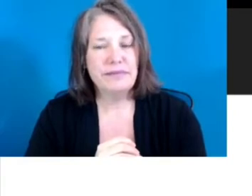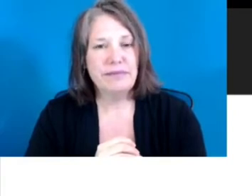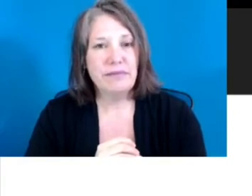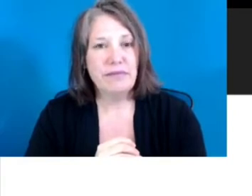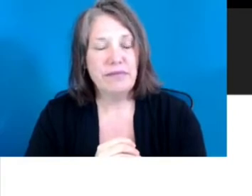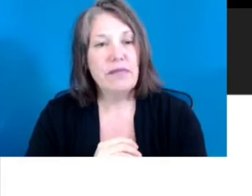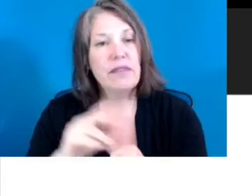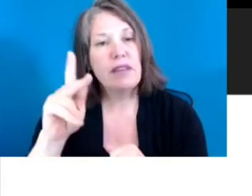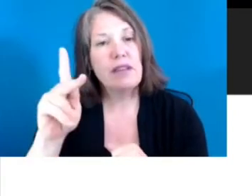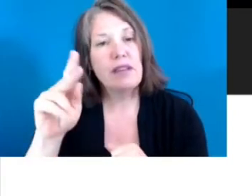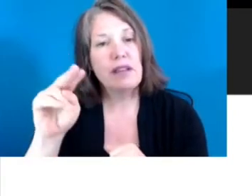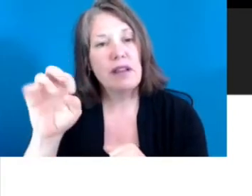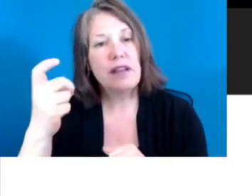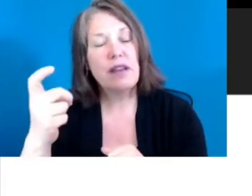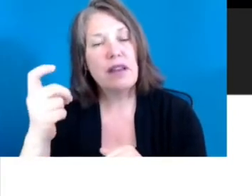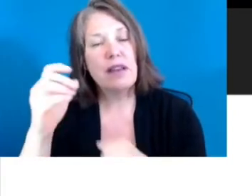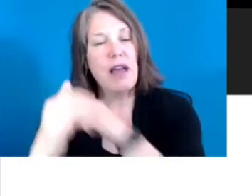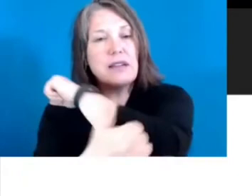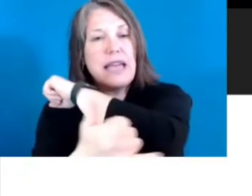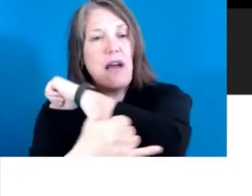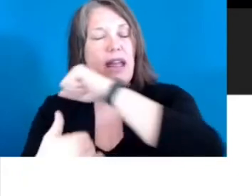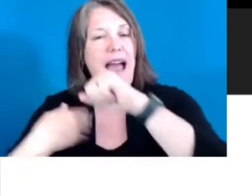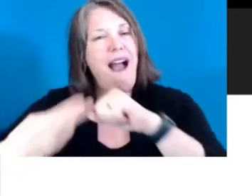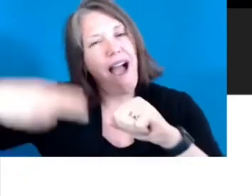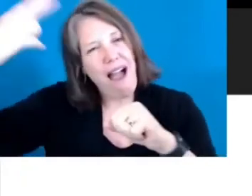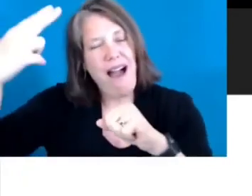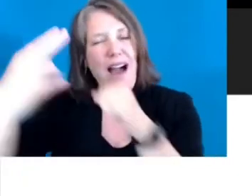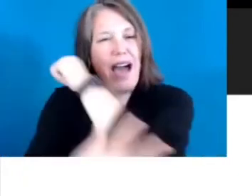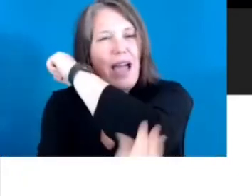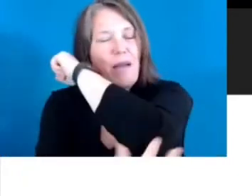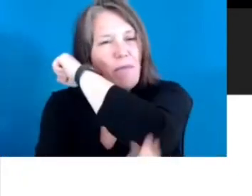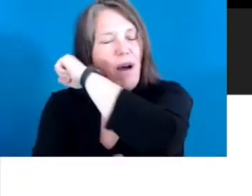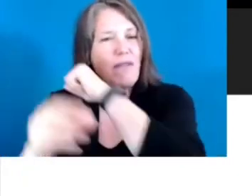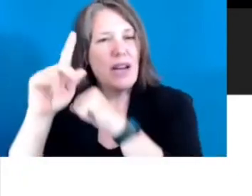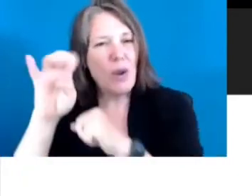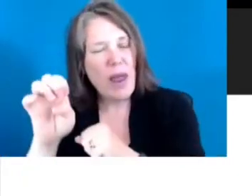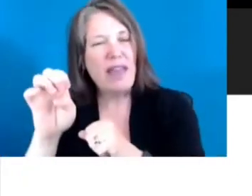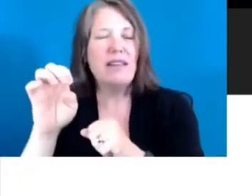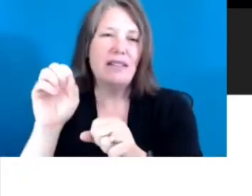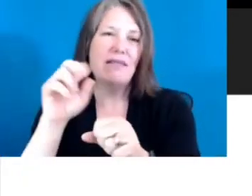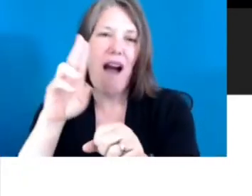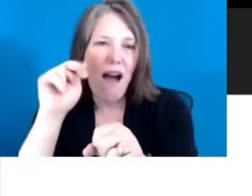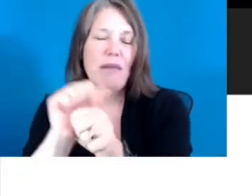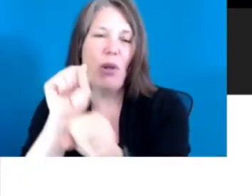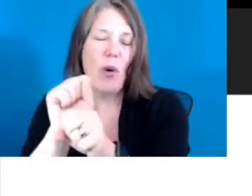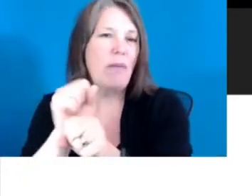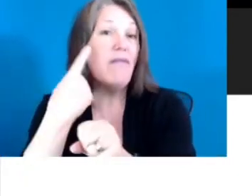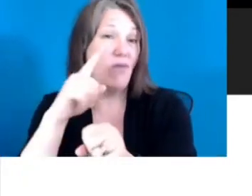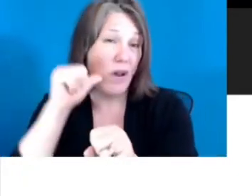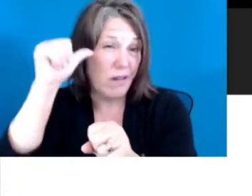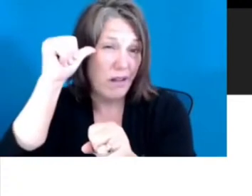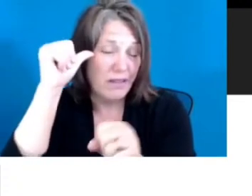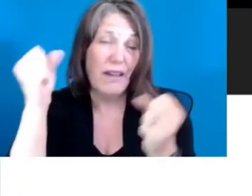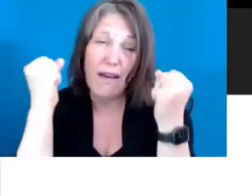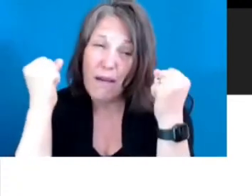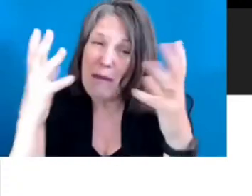Knox County has a very high poverty rate, unemployment rate for adults. A large majority of